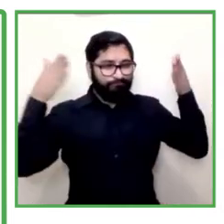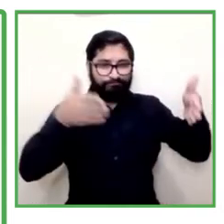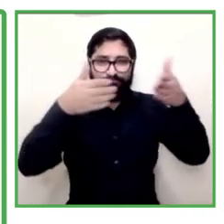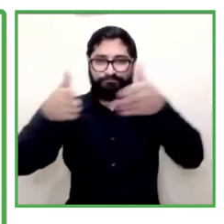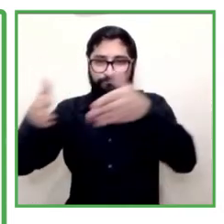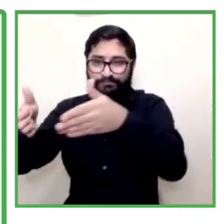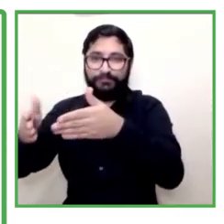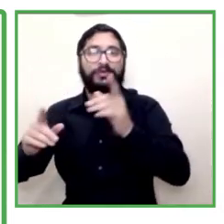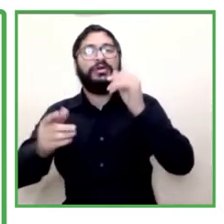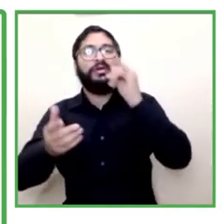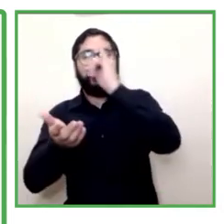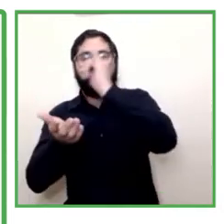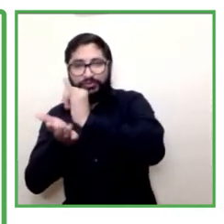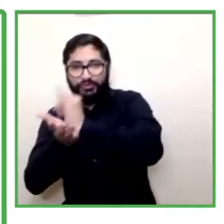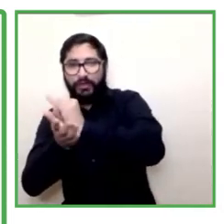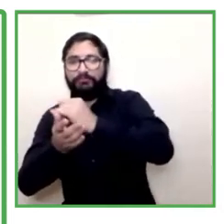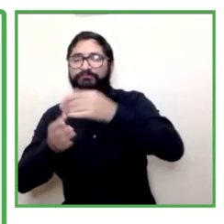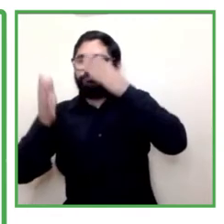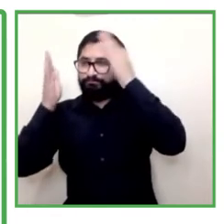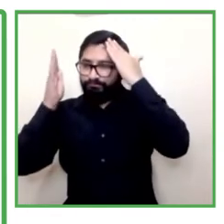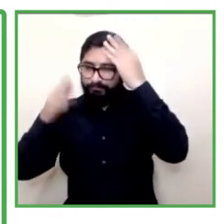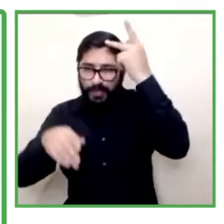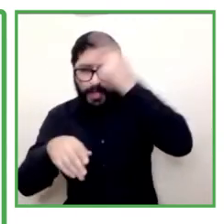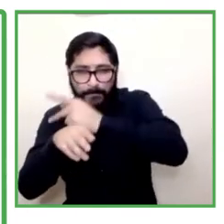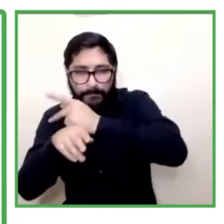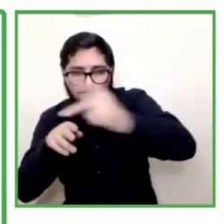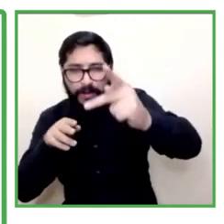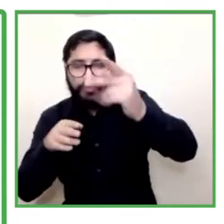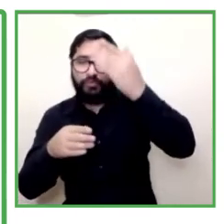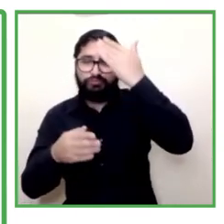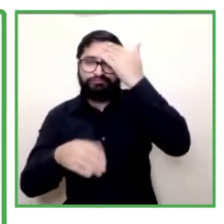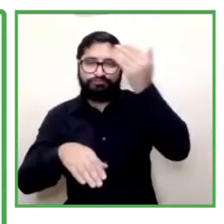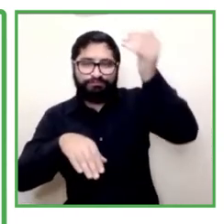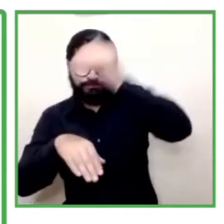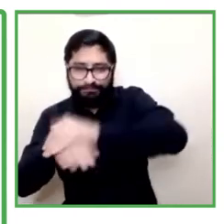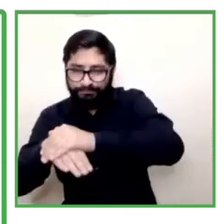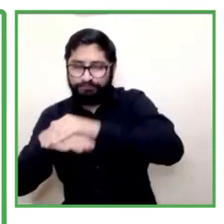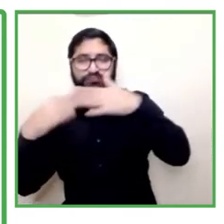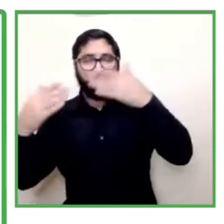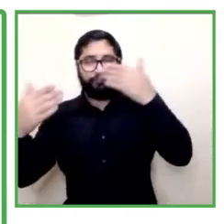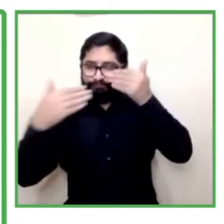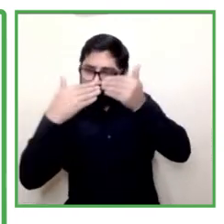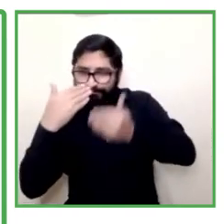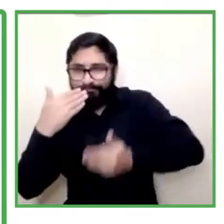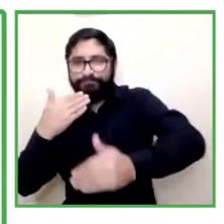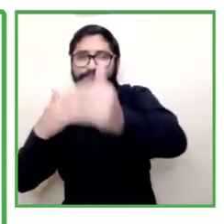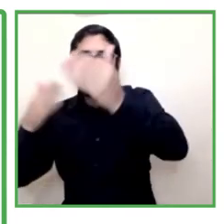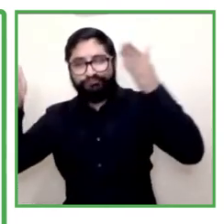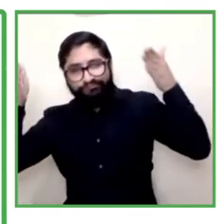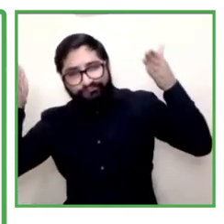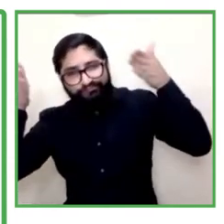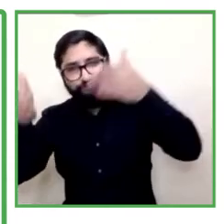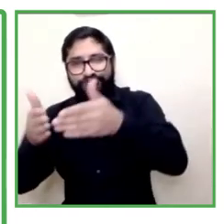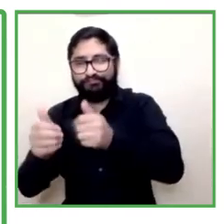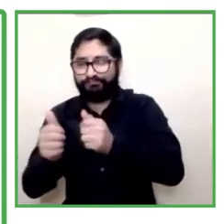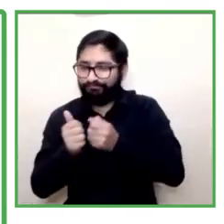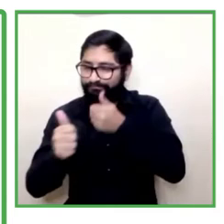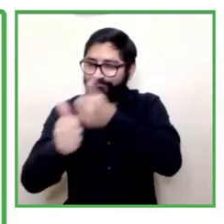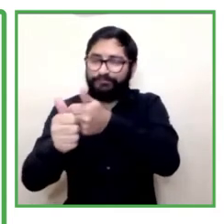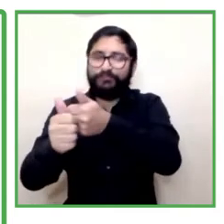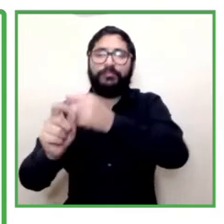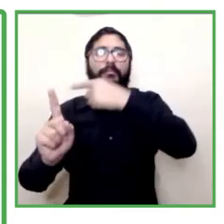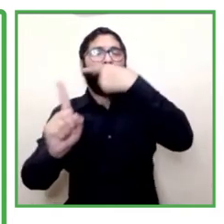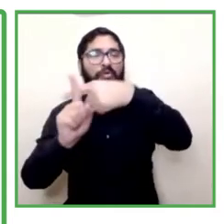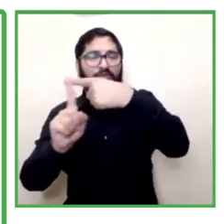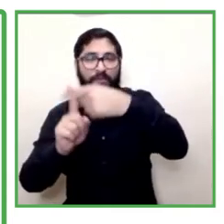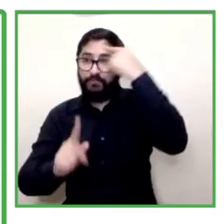of other places that are very far away so we can increase participation of our activists in